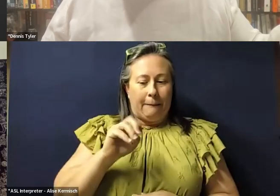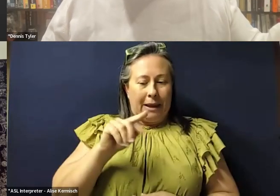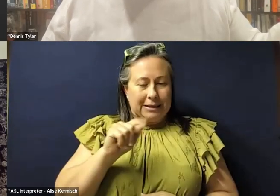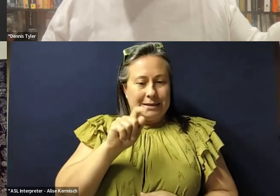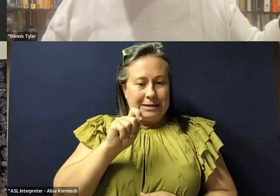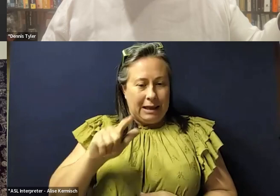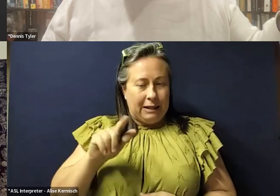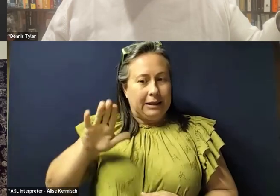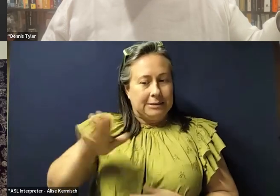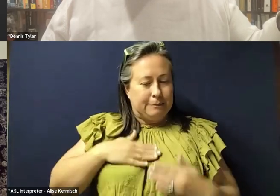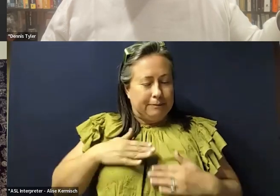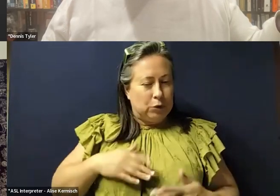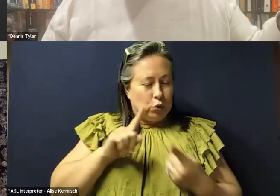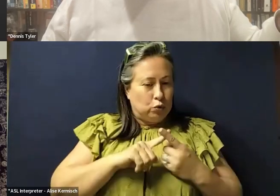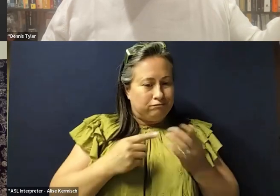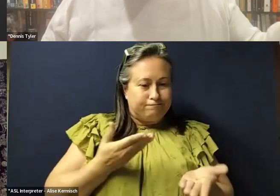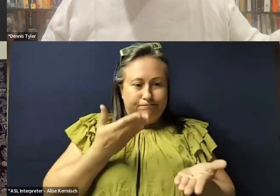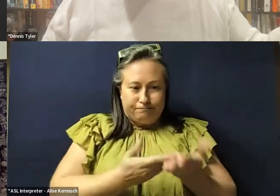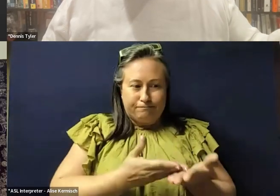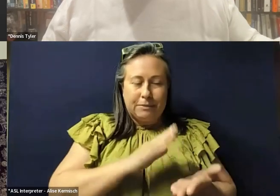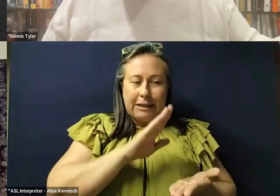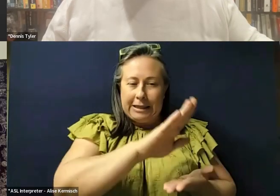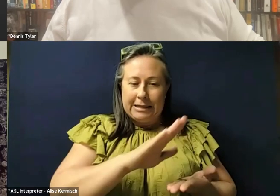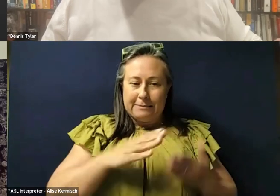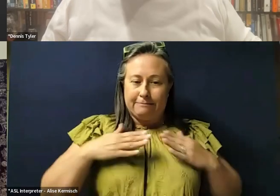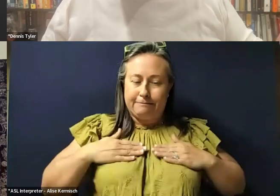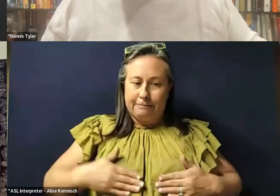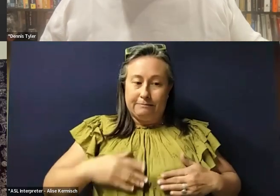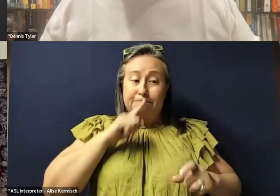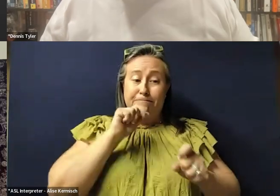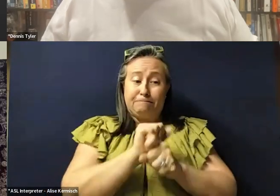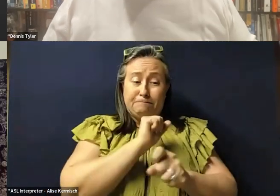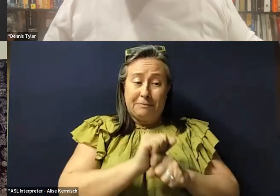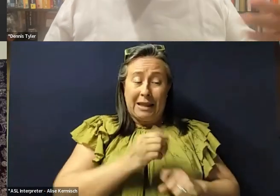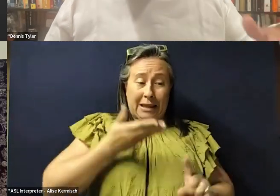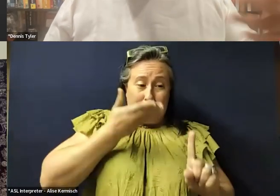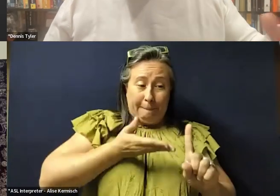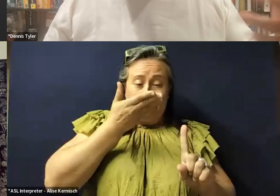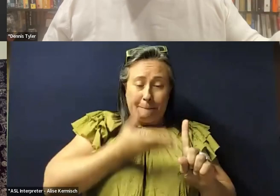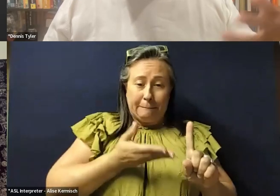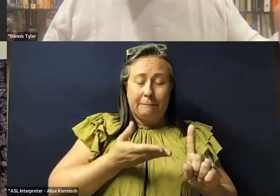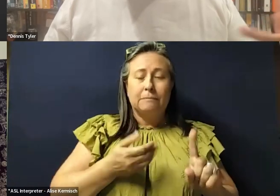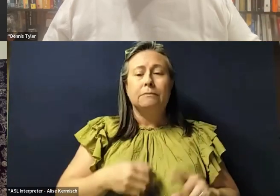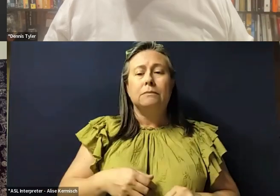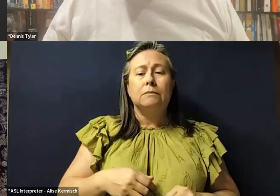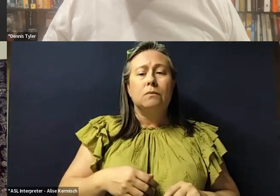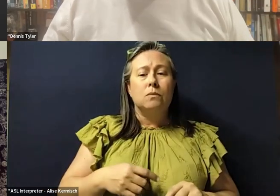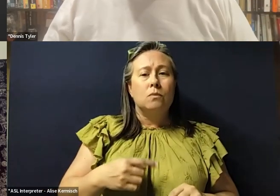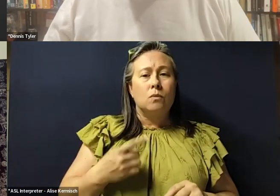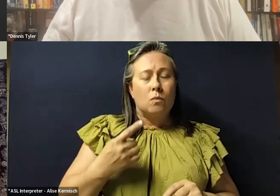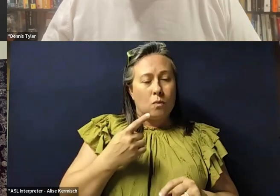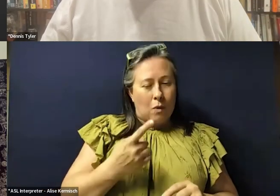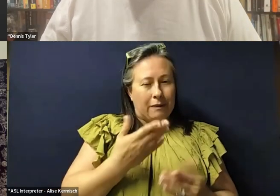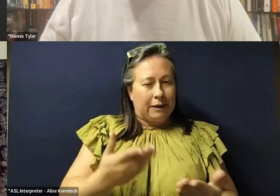his corpse was actually him that was buried. And one of the things they wanted to do was use DNA